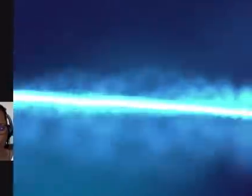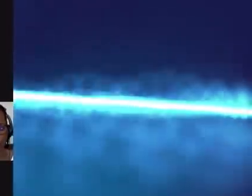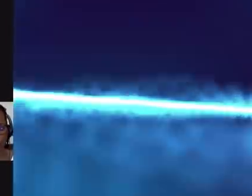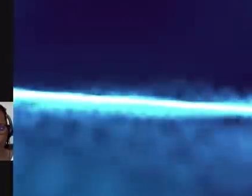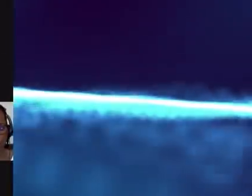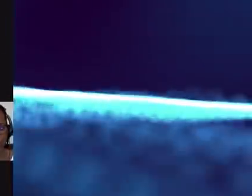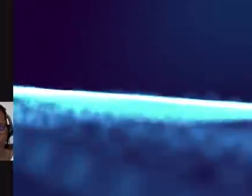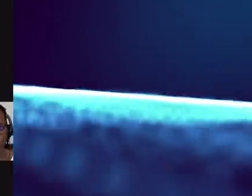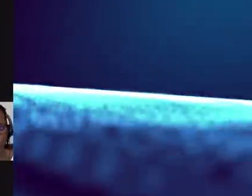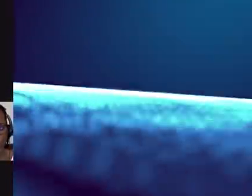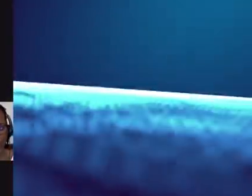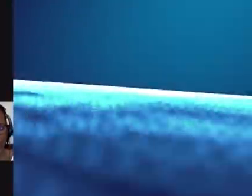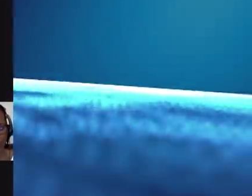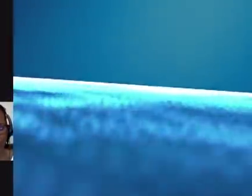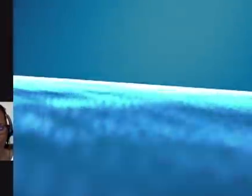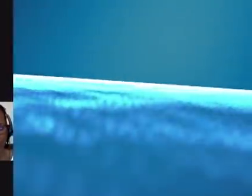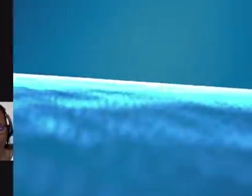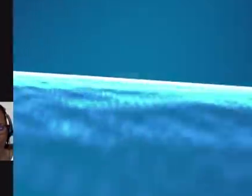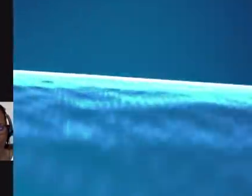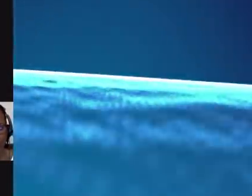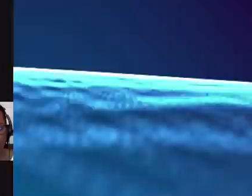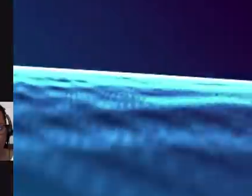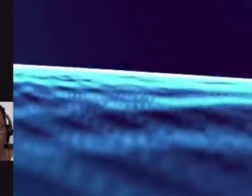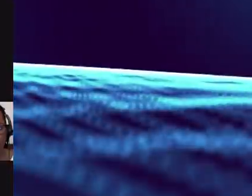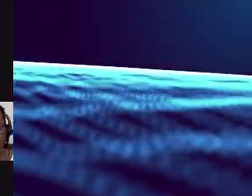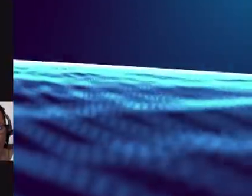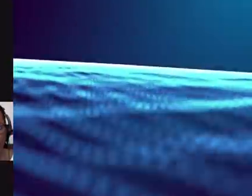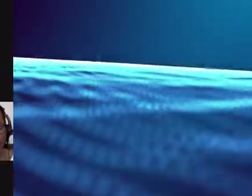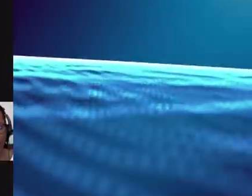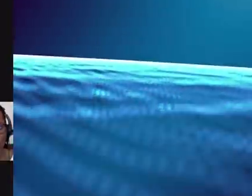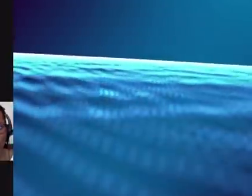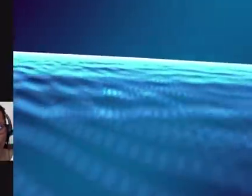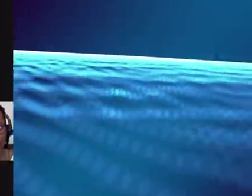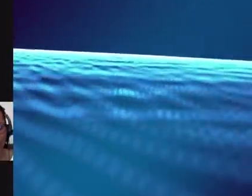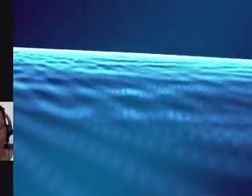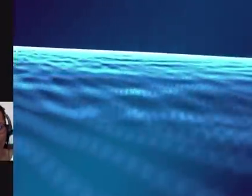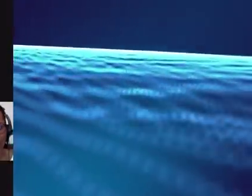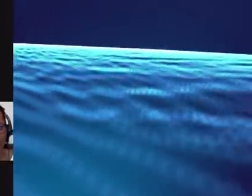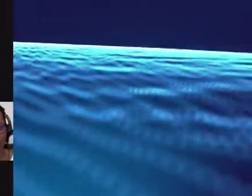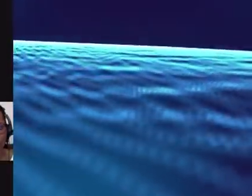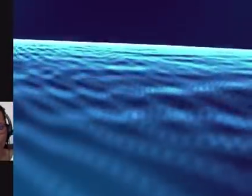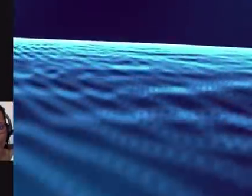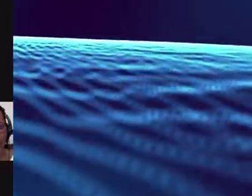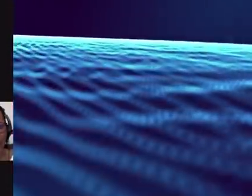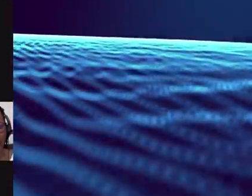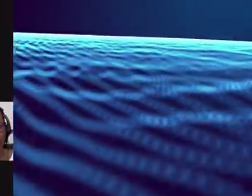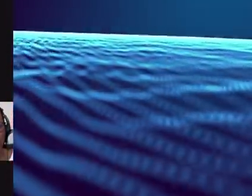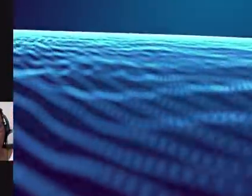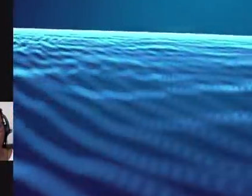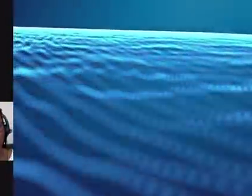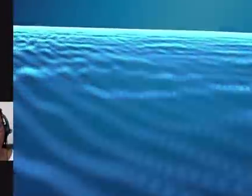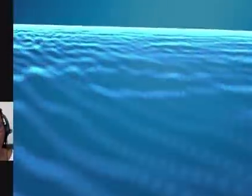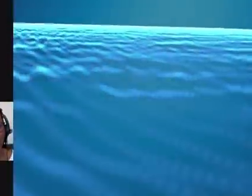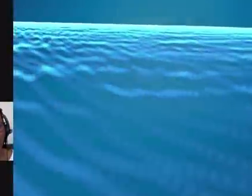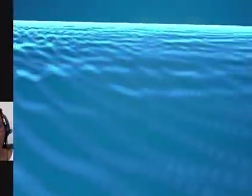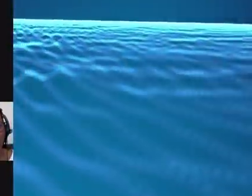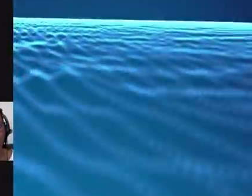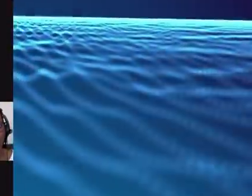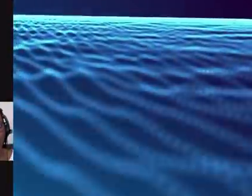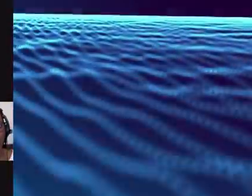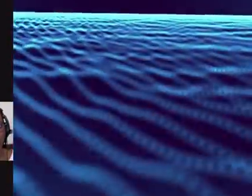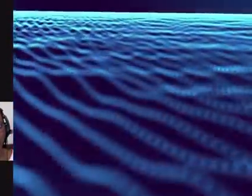This is worst case. This type bar over here is actually worst case scenario. And the worst case